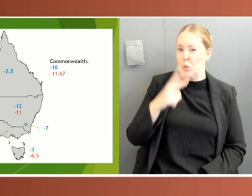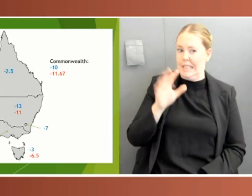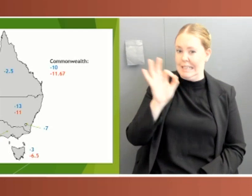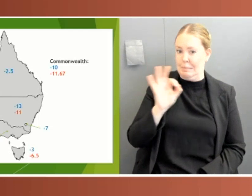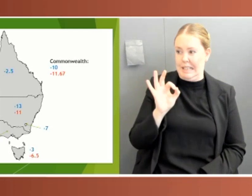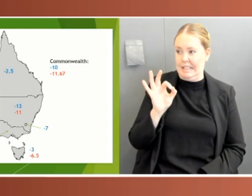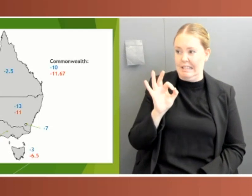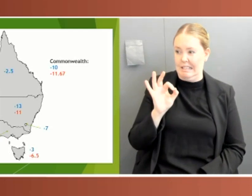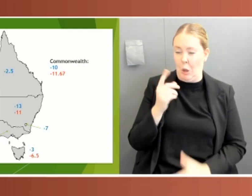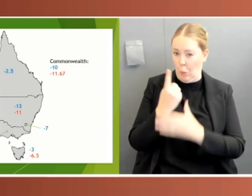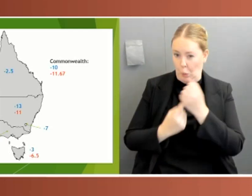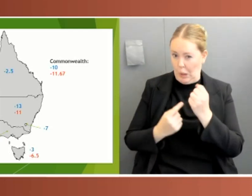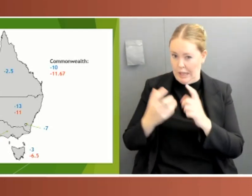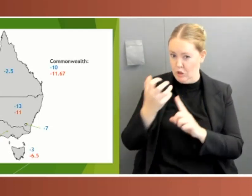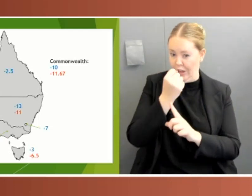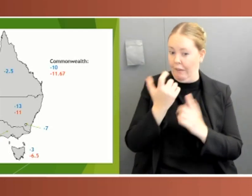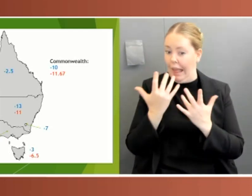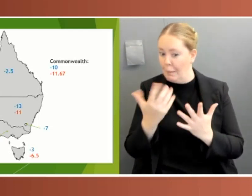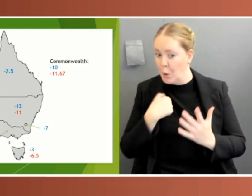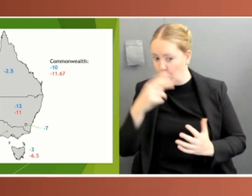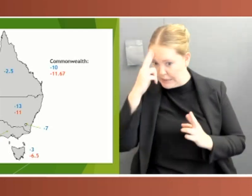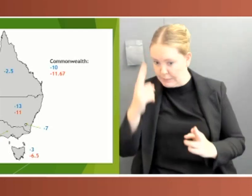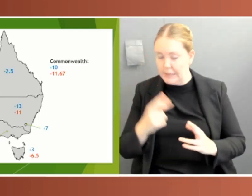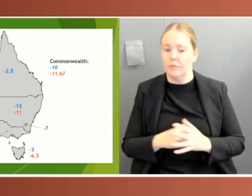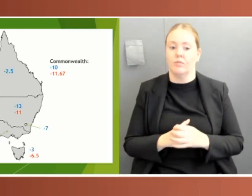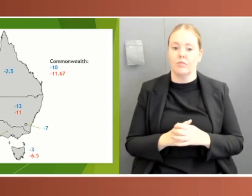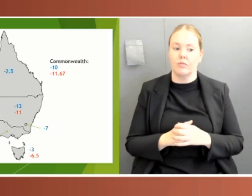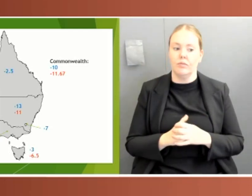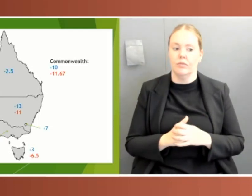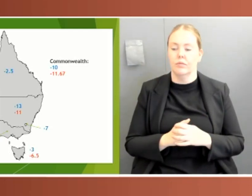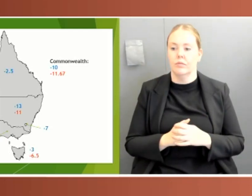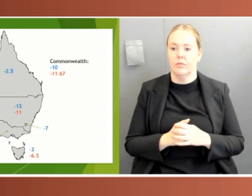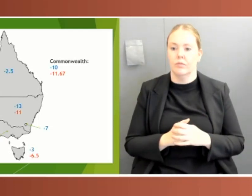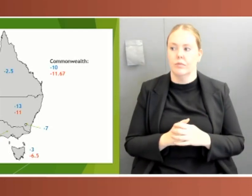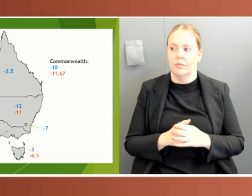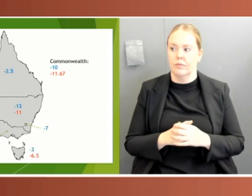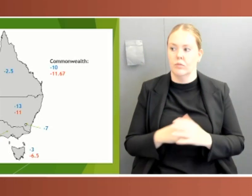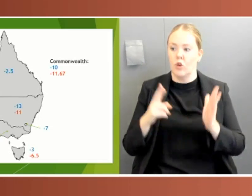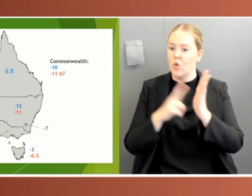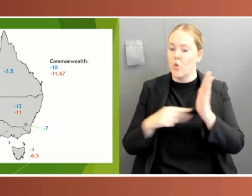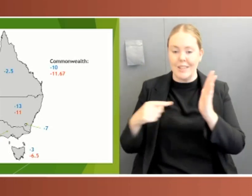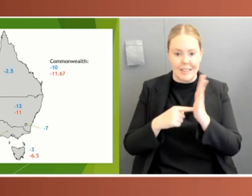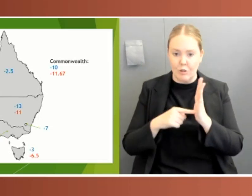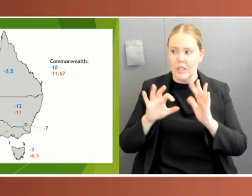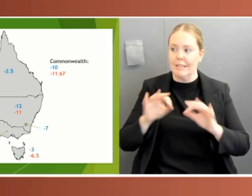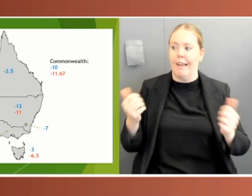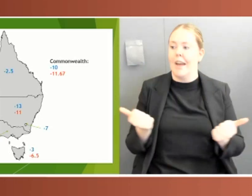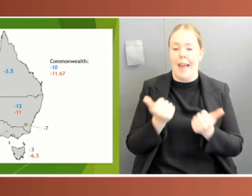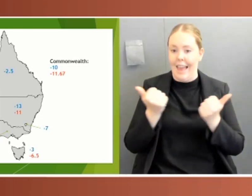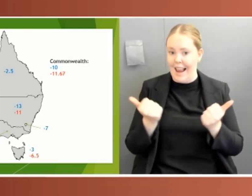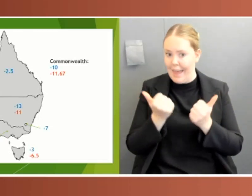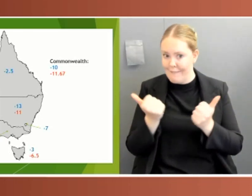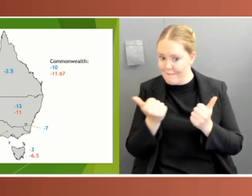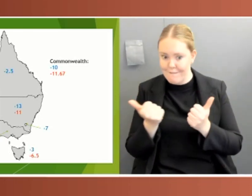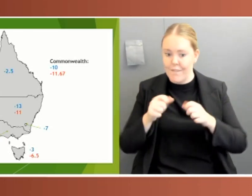a significantly fewer number of days in 2020. While the Territory did not experience a spike of cases, the increased vulnerability of its population resulted in a more cautious